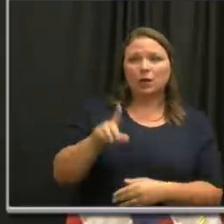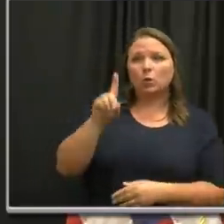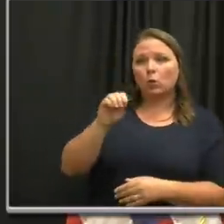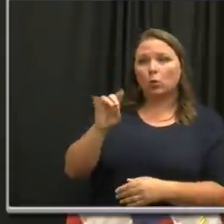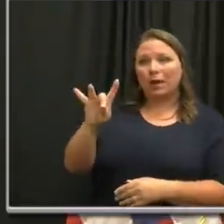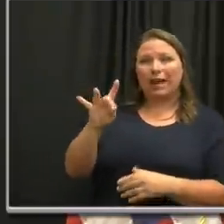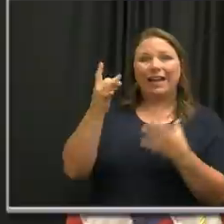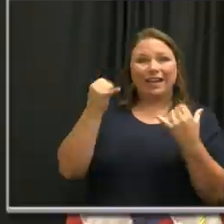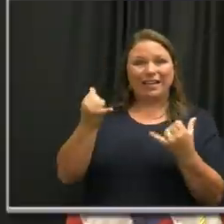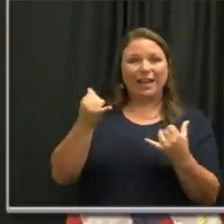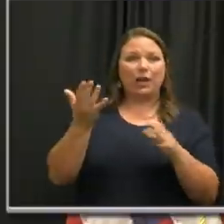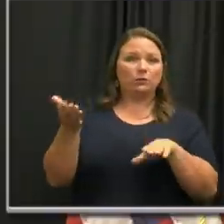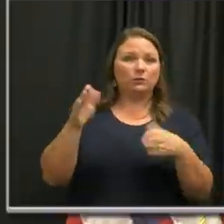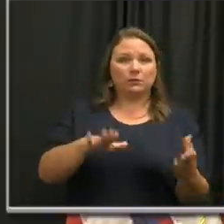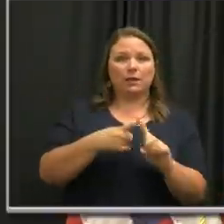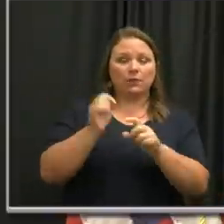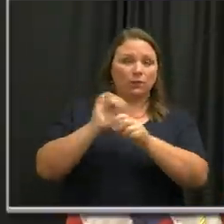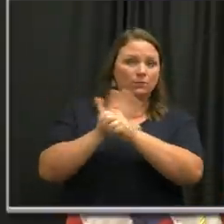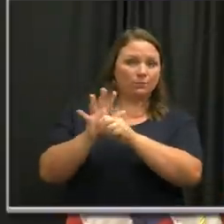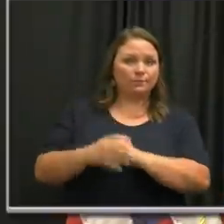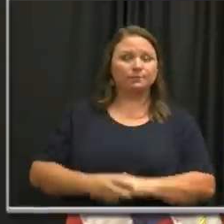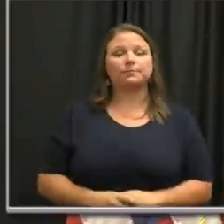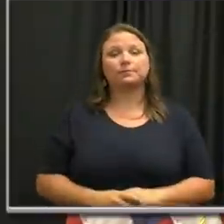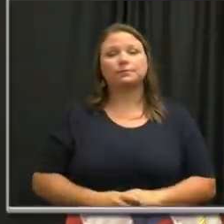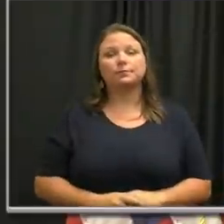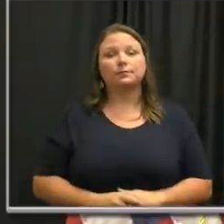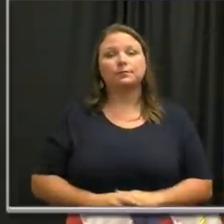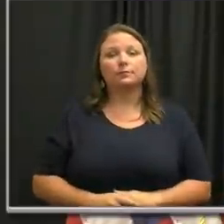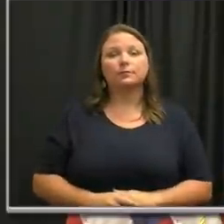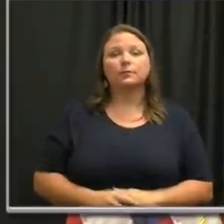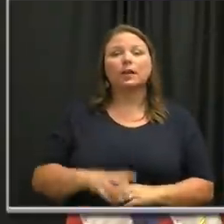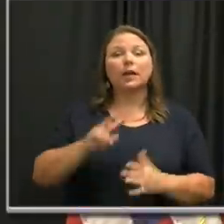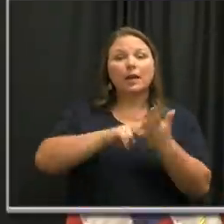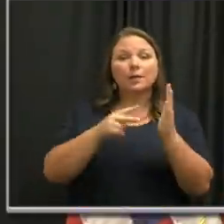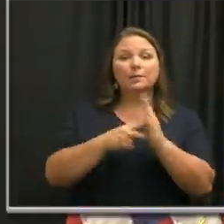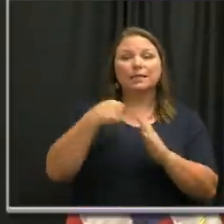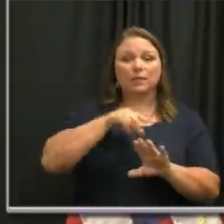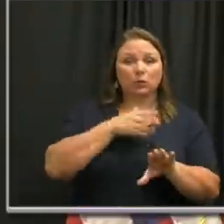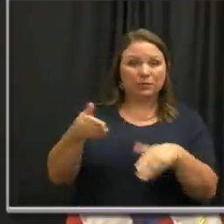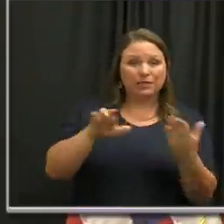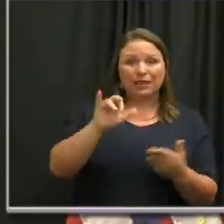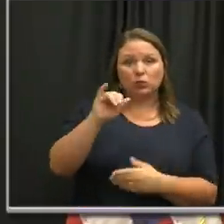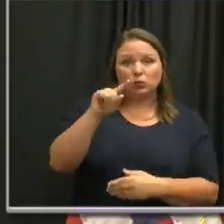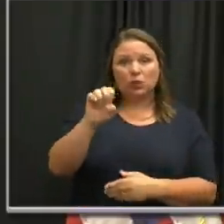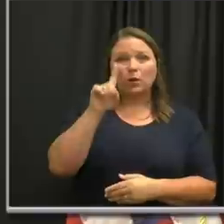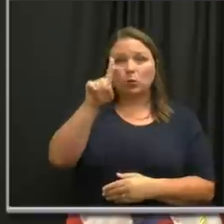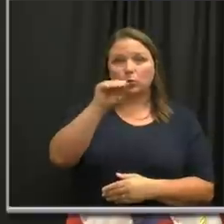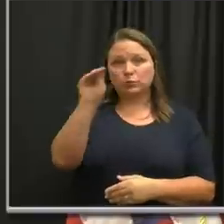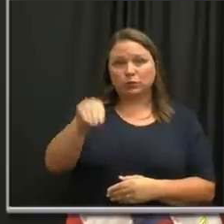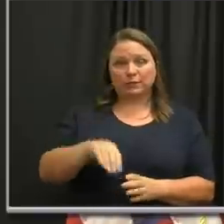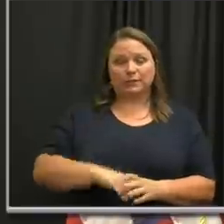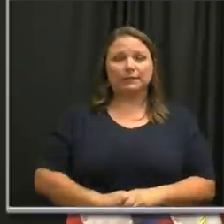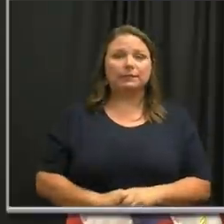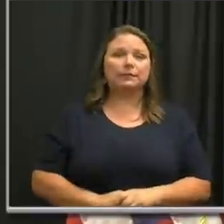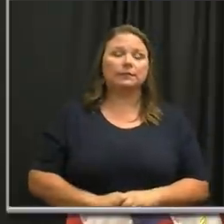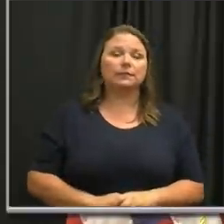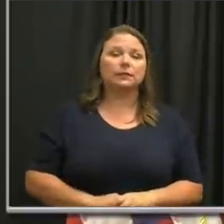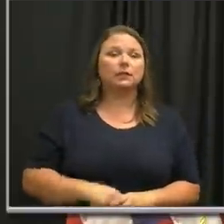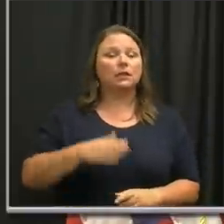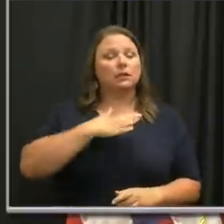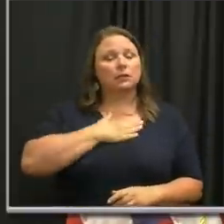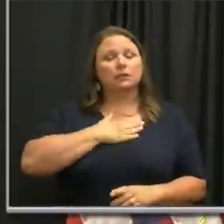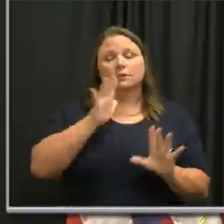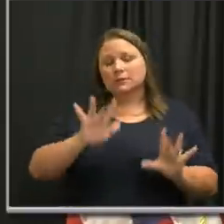have now lost their lives as a result of COVID-19, with a mortality rate of our city at 1%. My